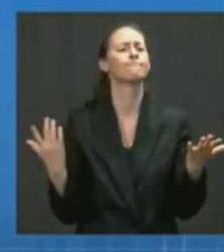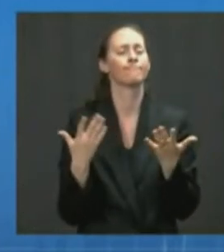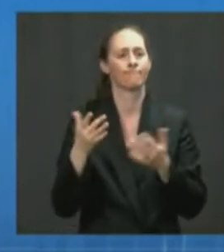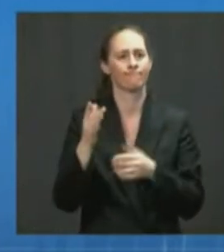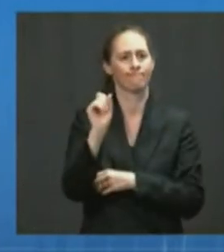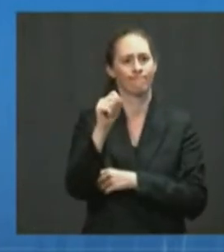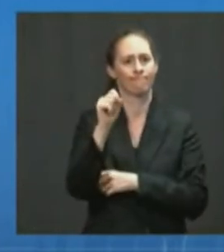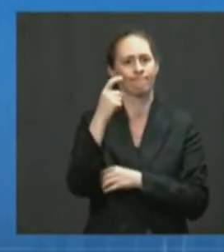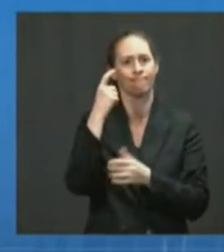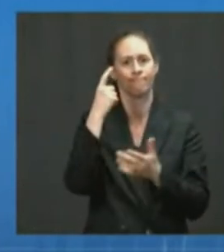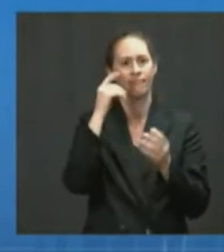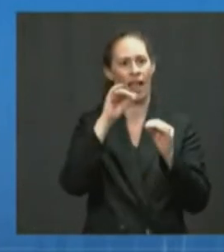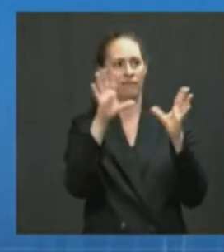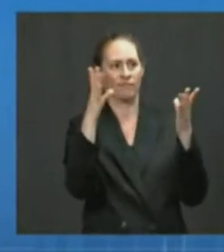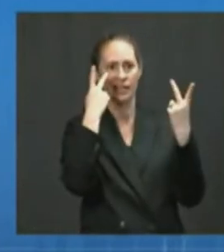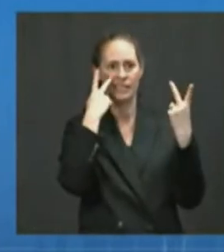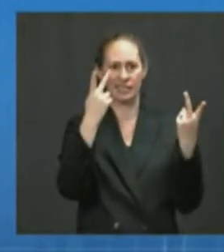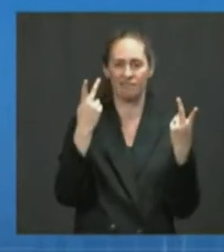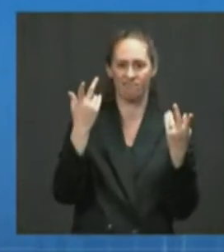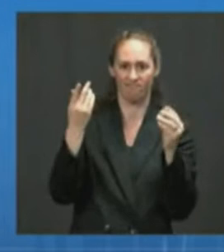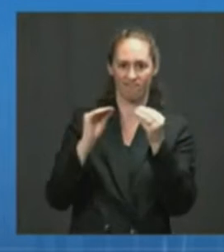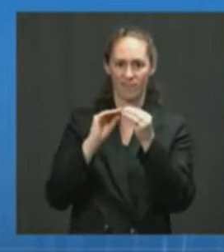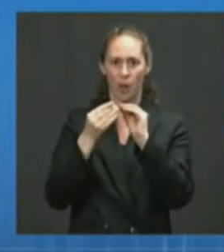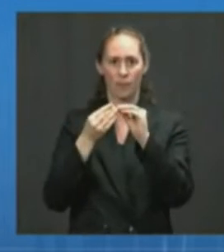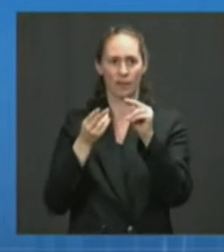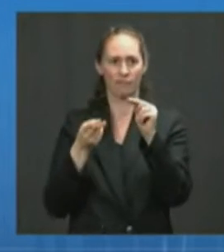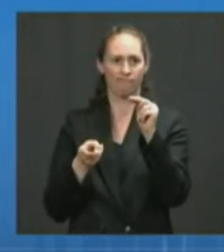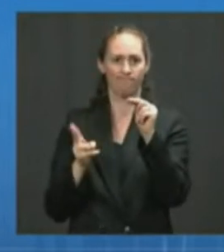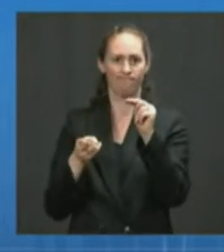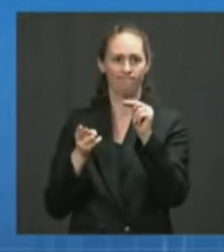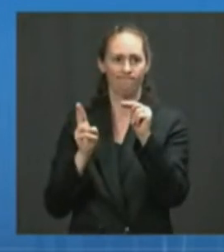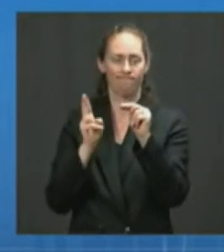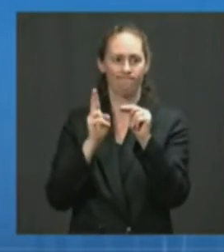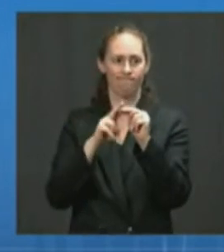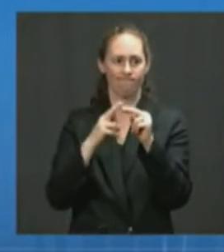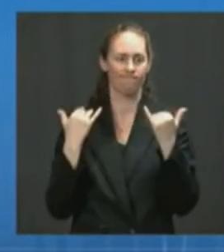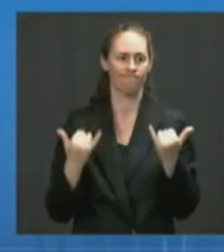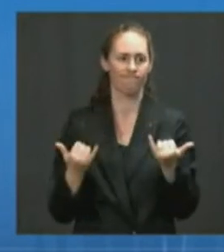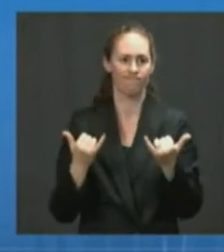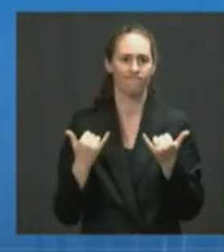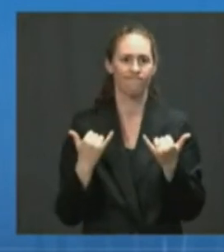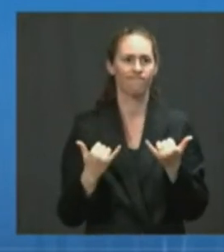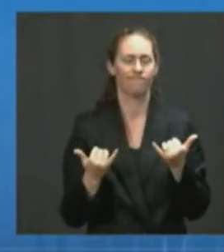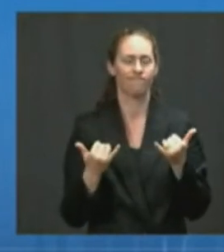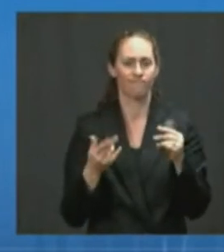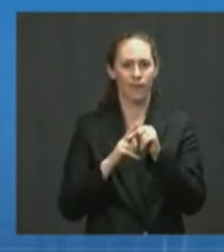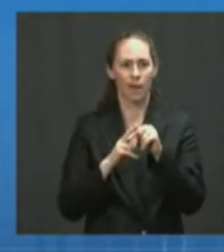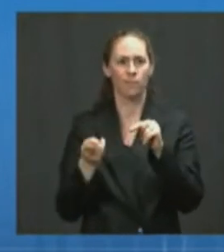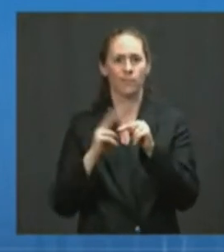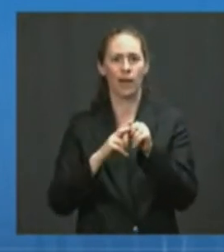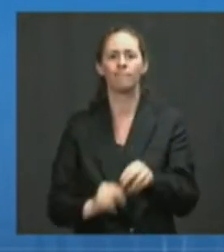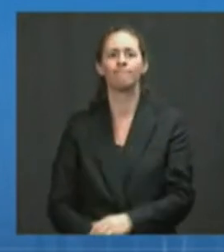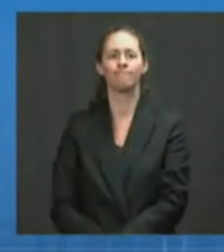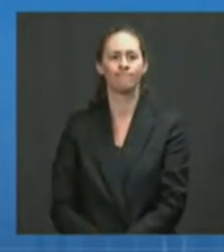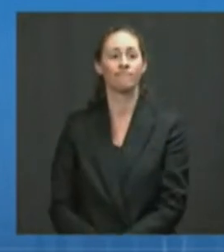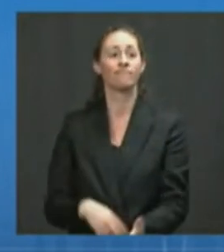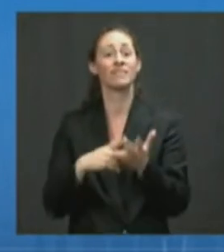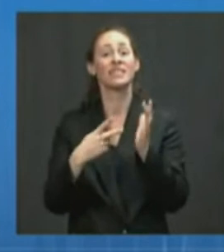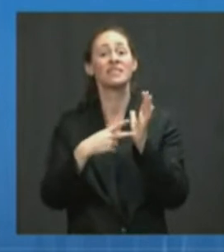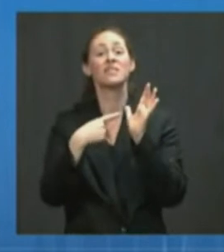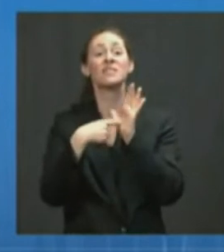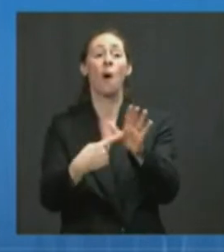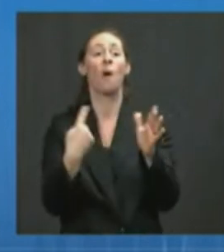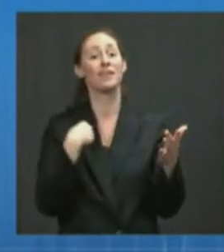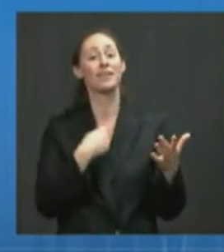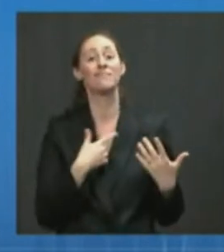we're all seeing in the numbers, that it is troubling to see this rise in COVID cases. And it's another reminder that we're not out of the woods yet. But it's important also that